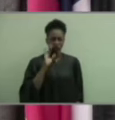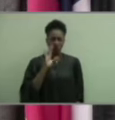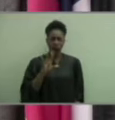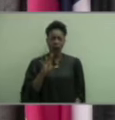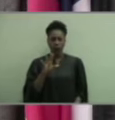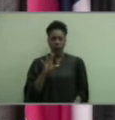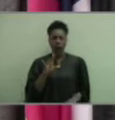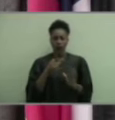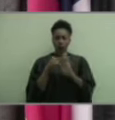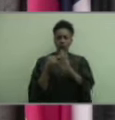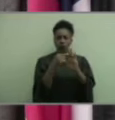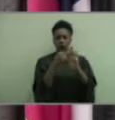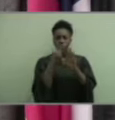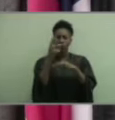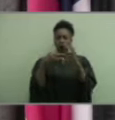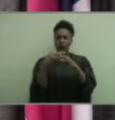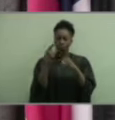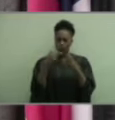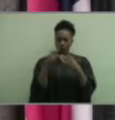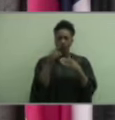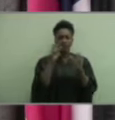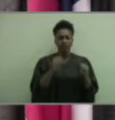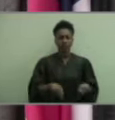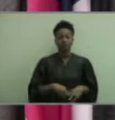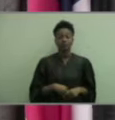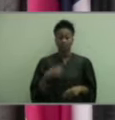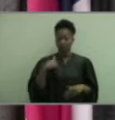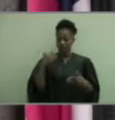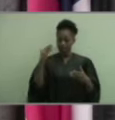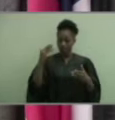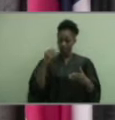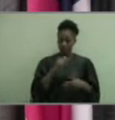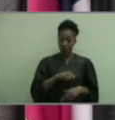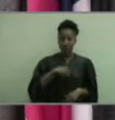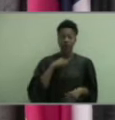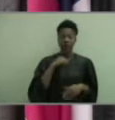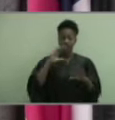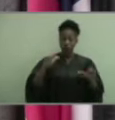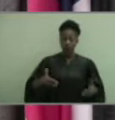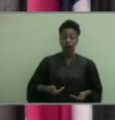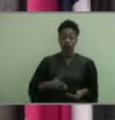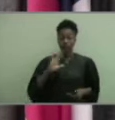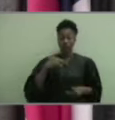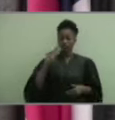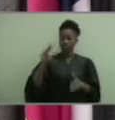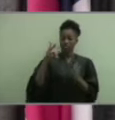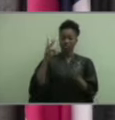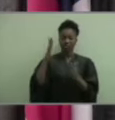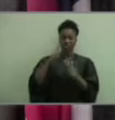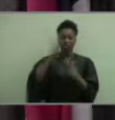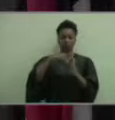future endeavors. I am proud to introduce Uday Malapula, our Salutatorian.